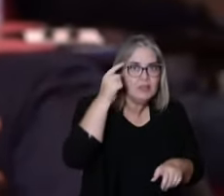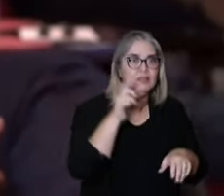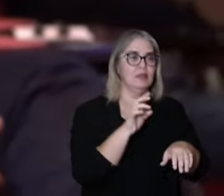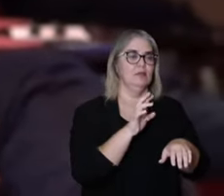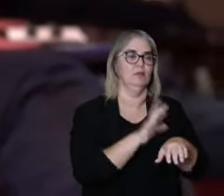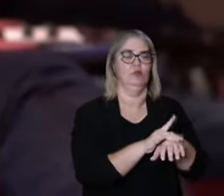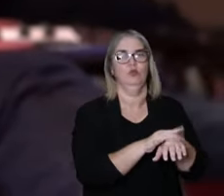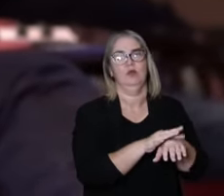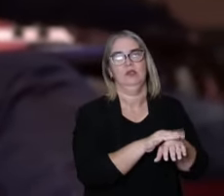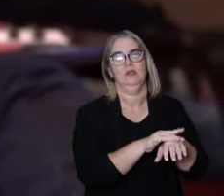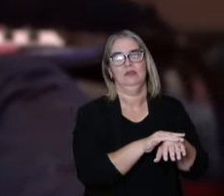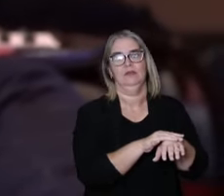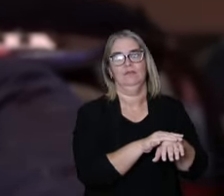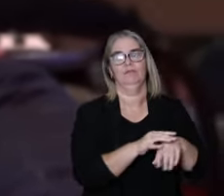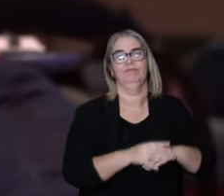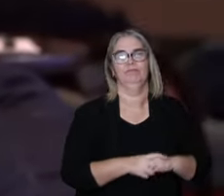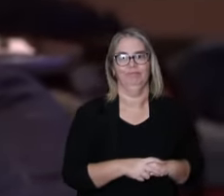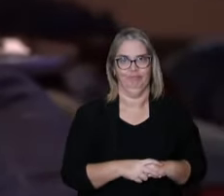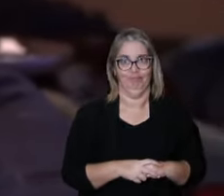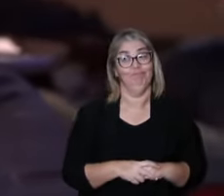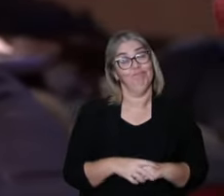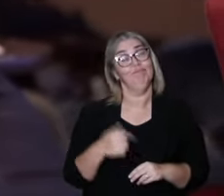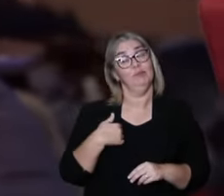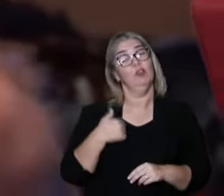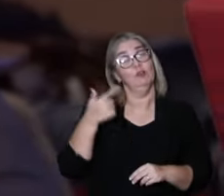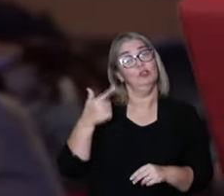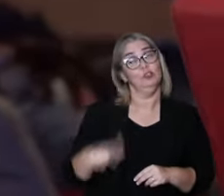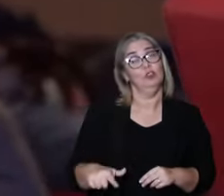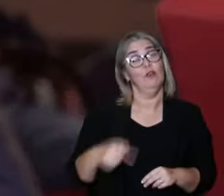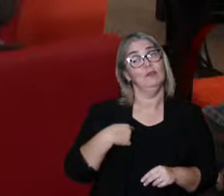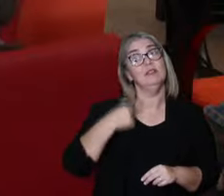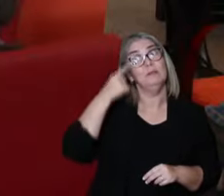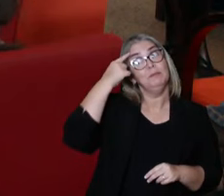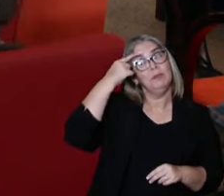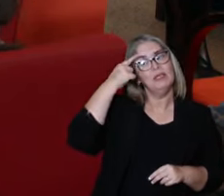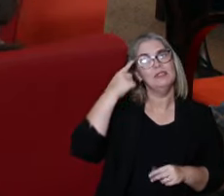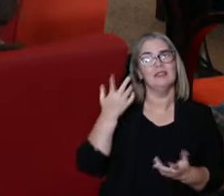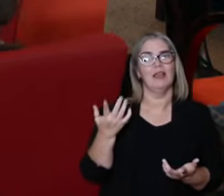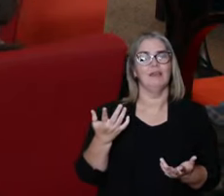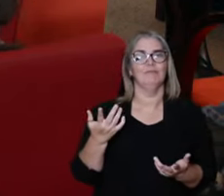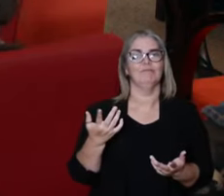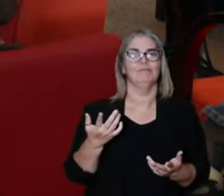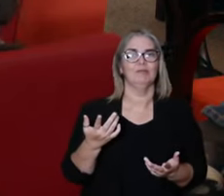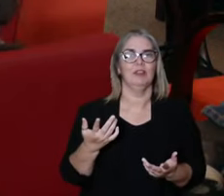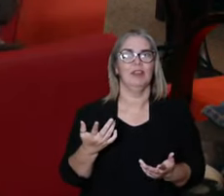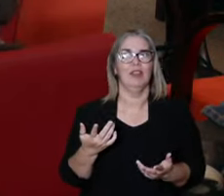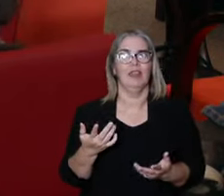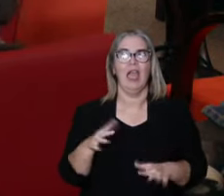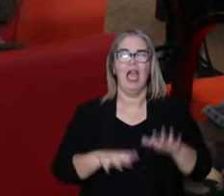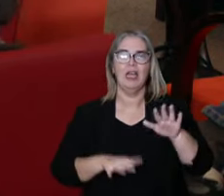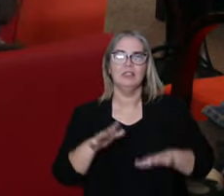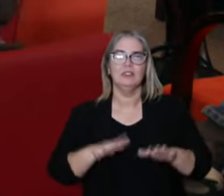So again, when we have contributions,